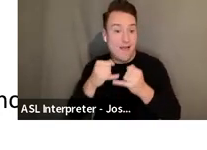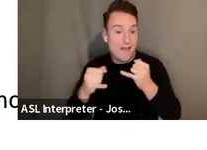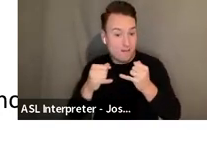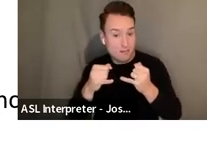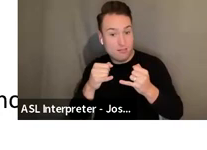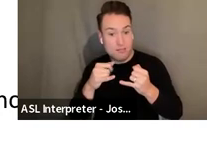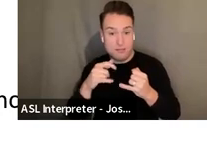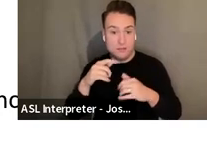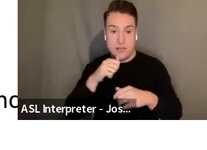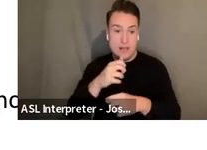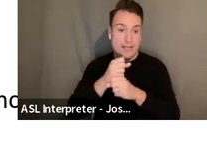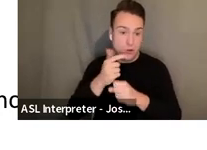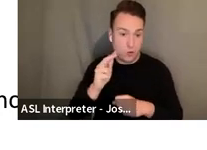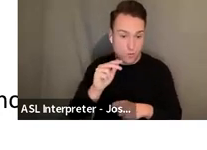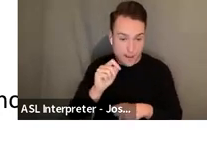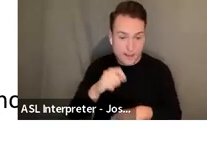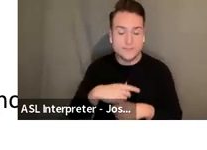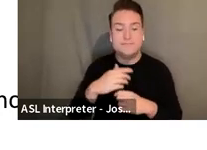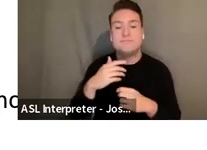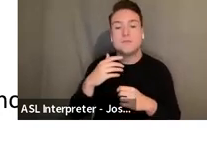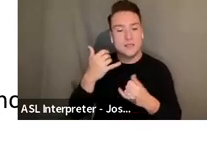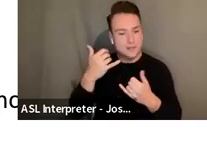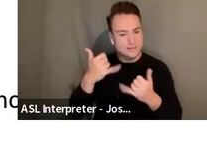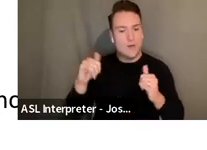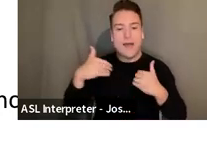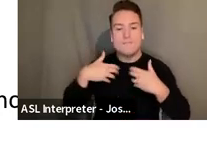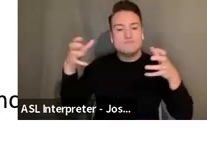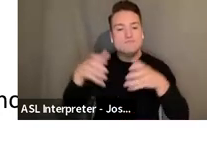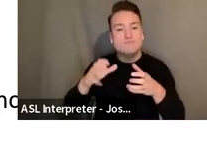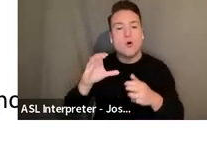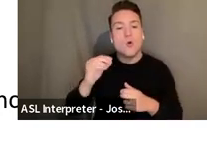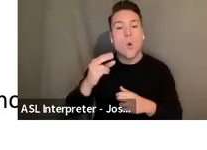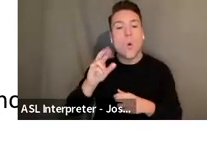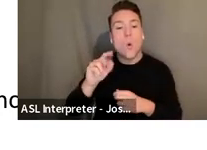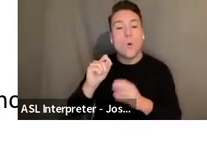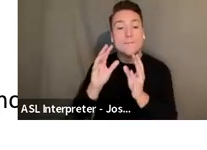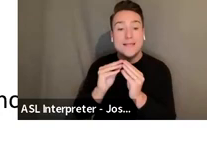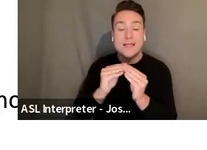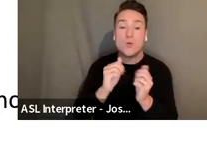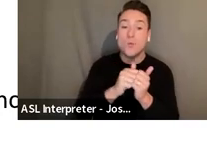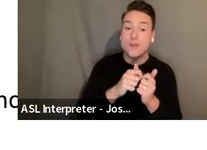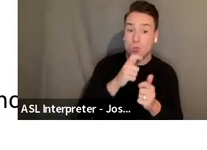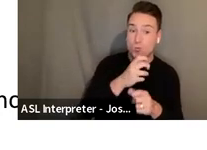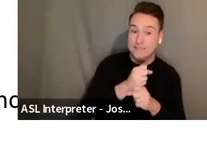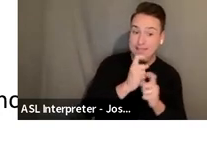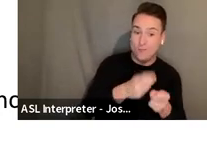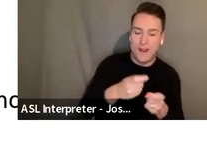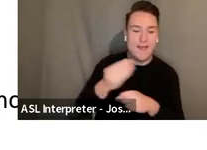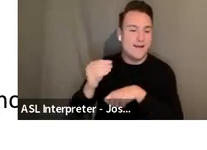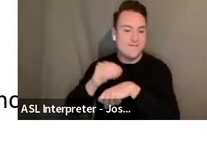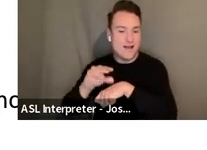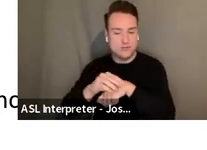There continues to be the cohort meeting between grantees and advisors. It's one of our favorite parts of the